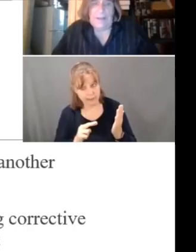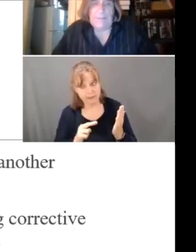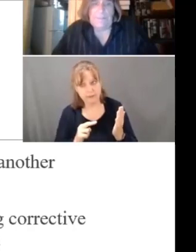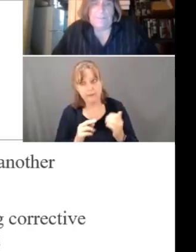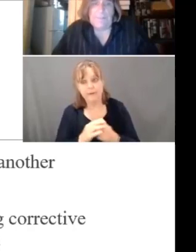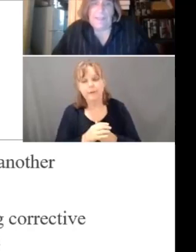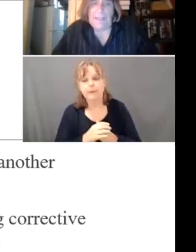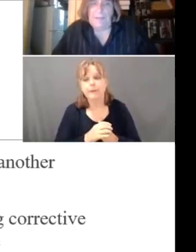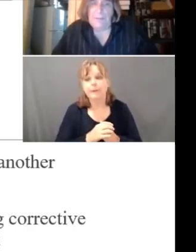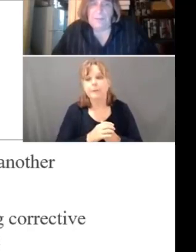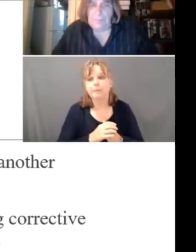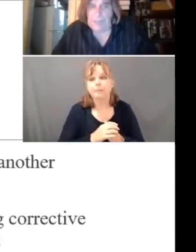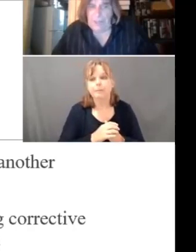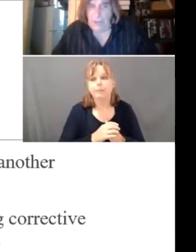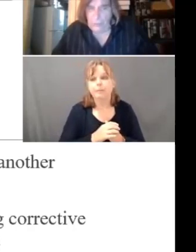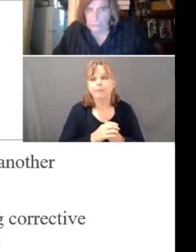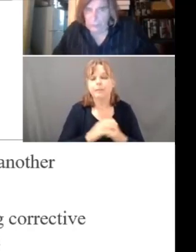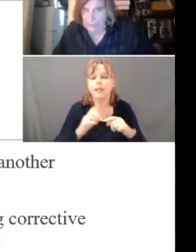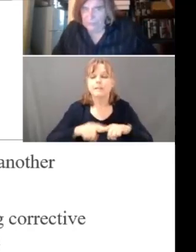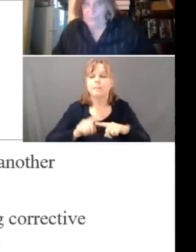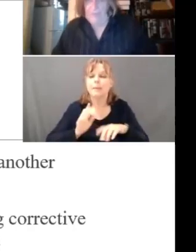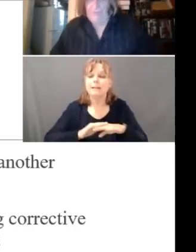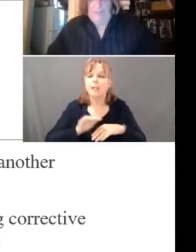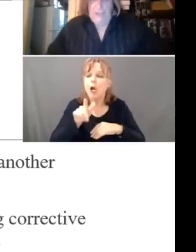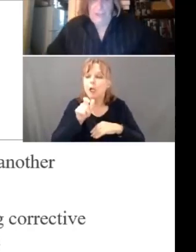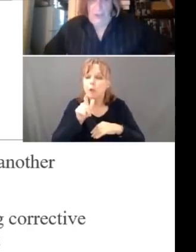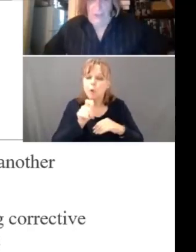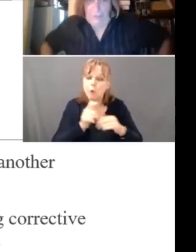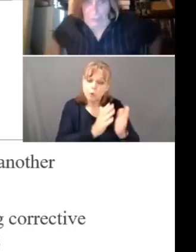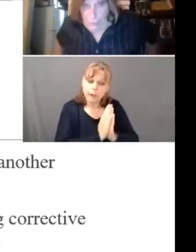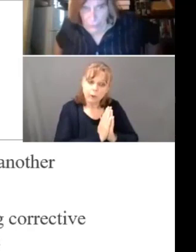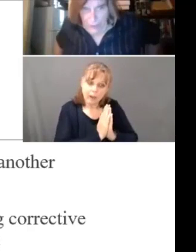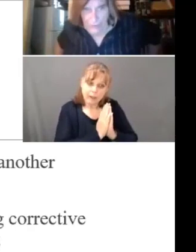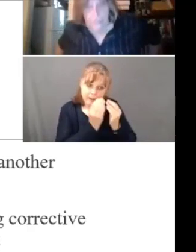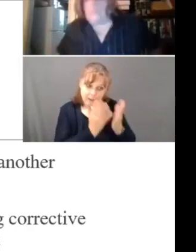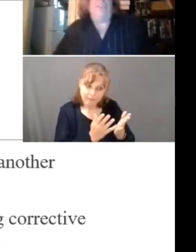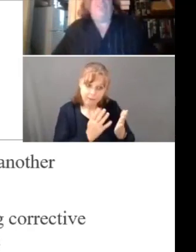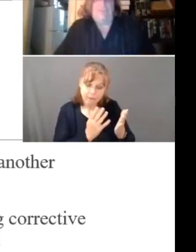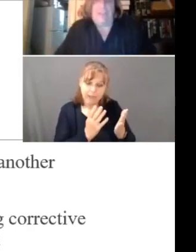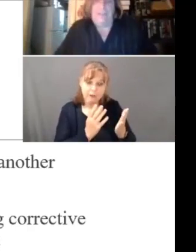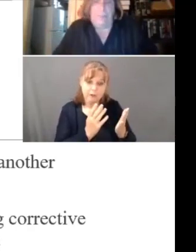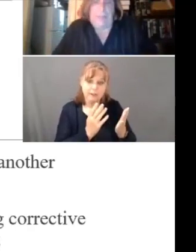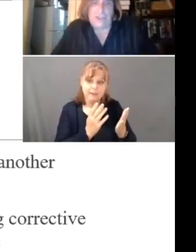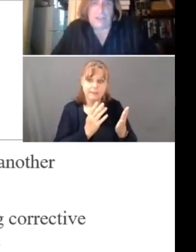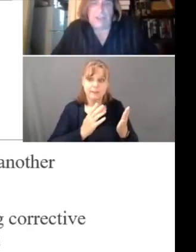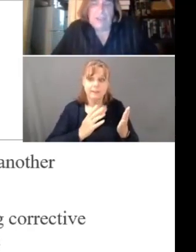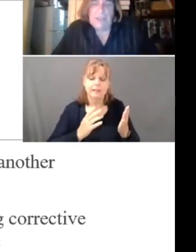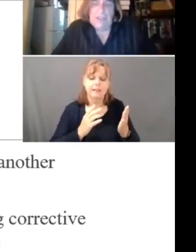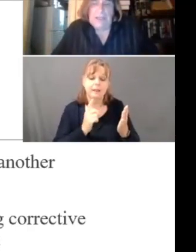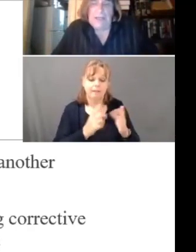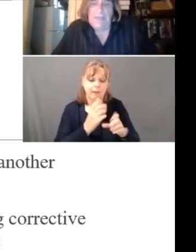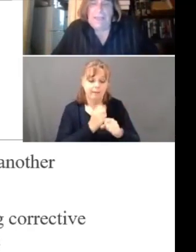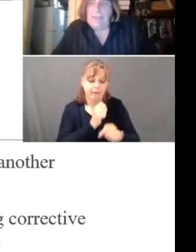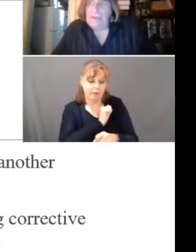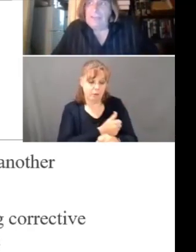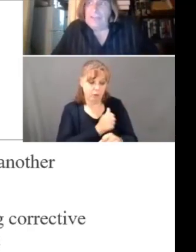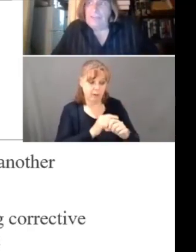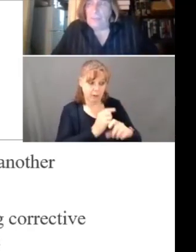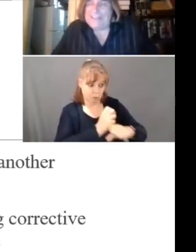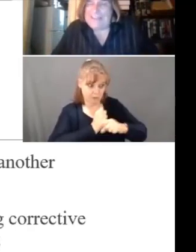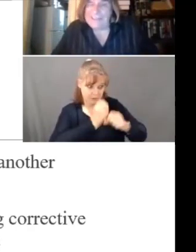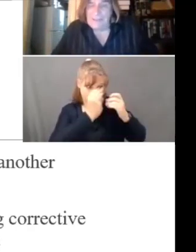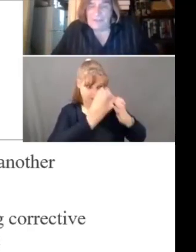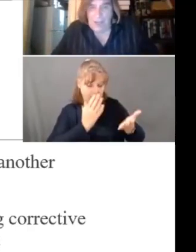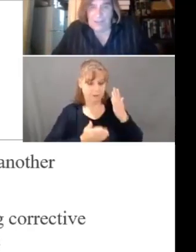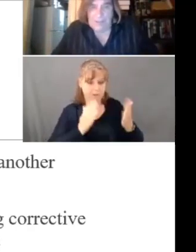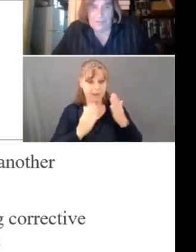Um, and depending on who's requesting the information on their authority to receive the information, uh, they may receive